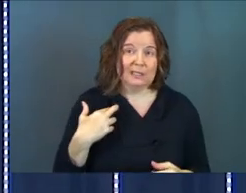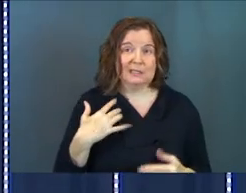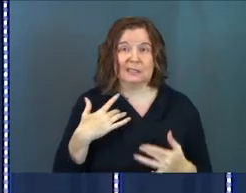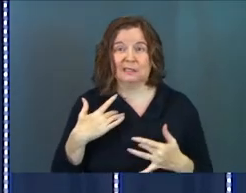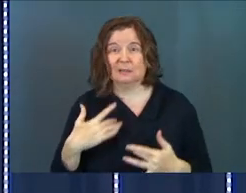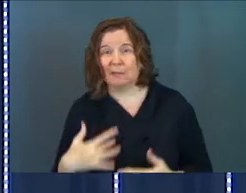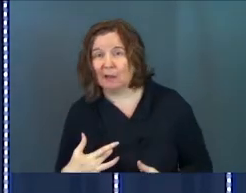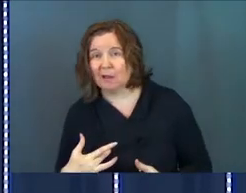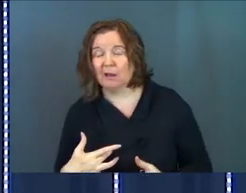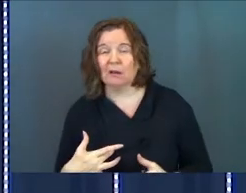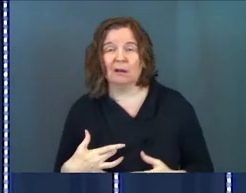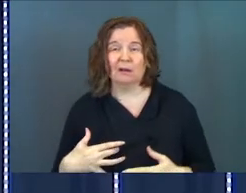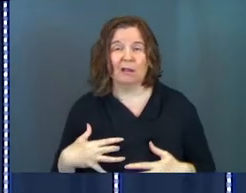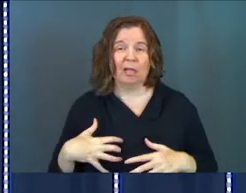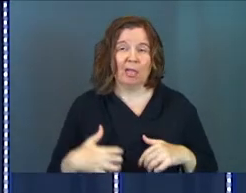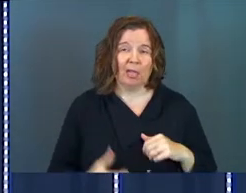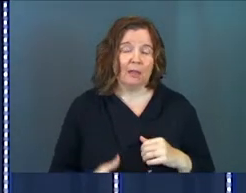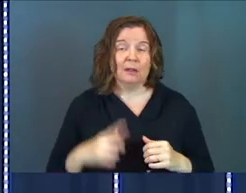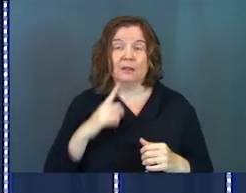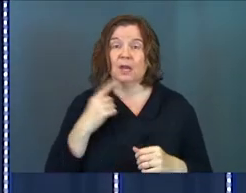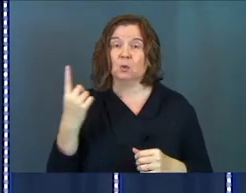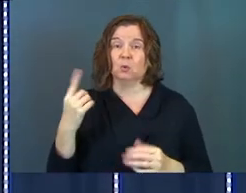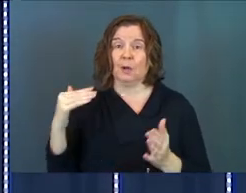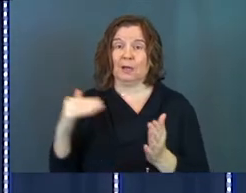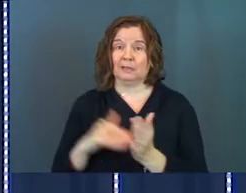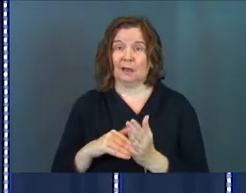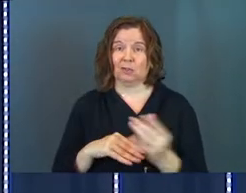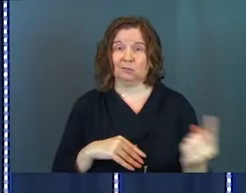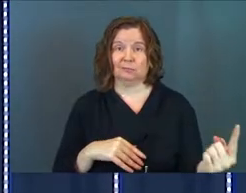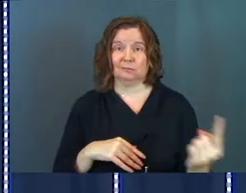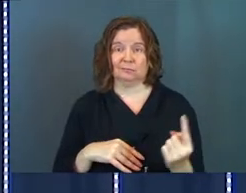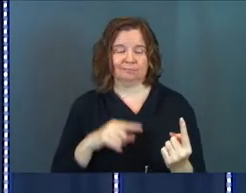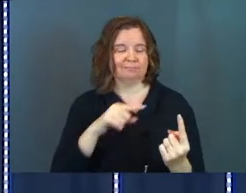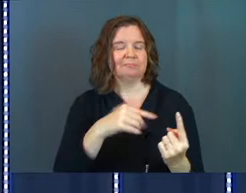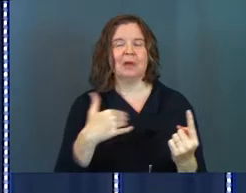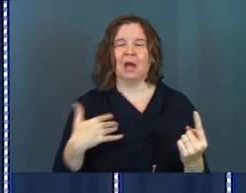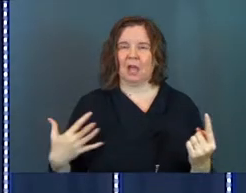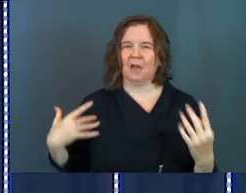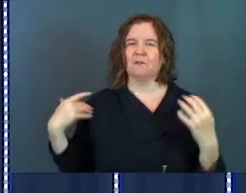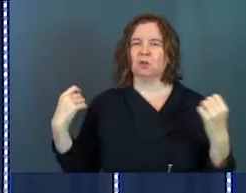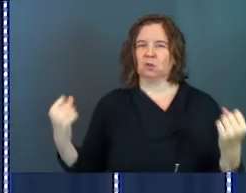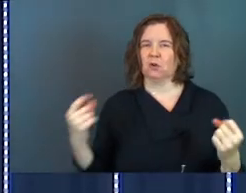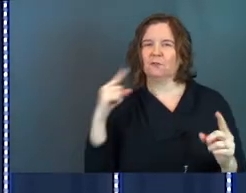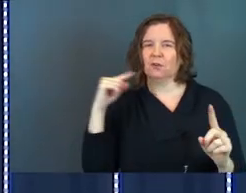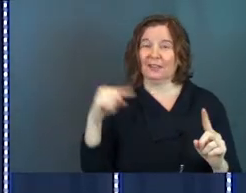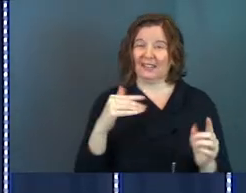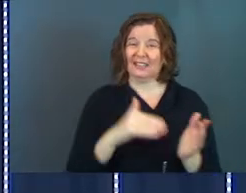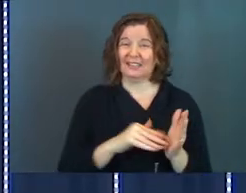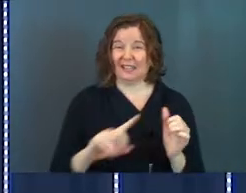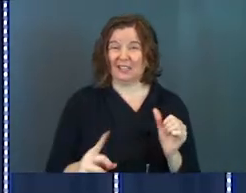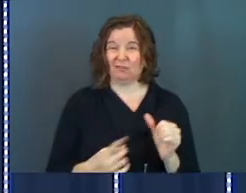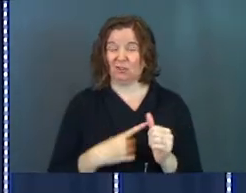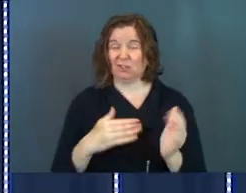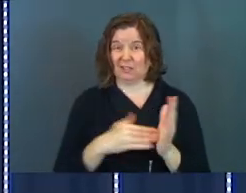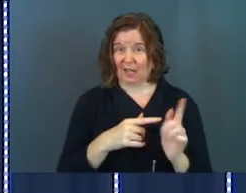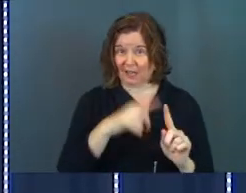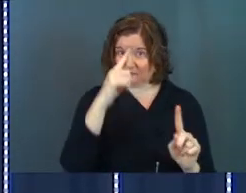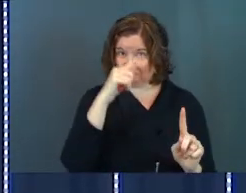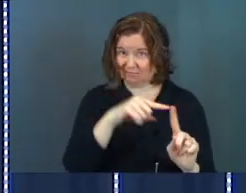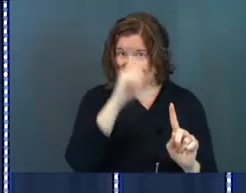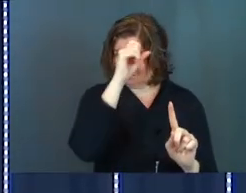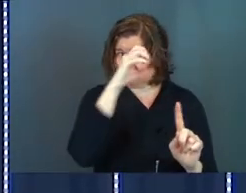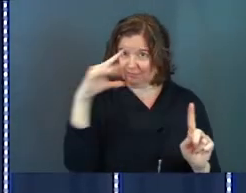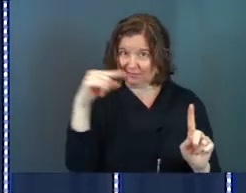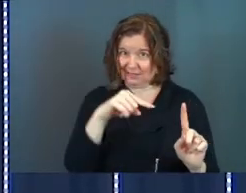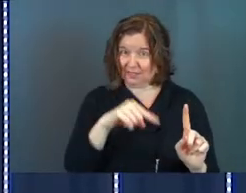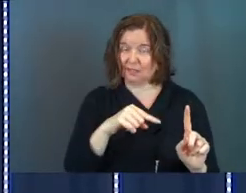despair, there was one doctor that came along and said, I have a cure for this. Now this doctor, this first doctor, can you imagine this